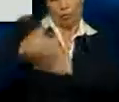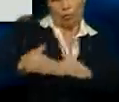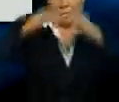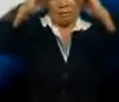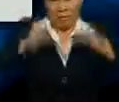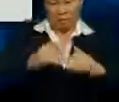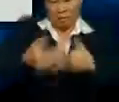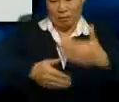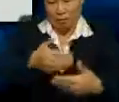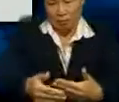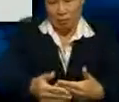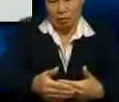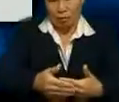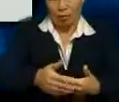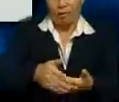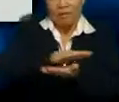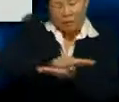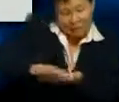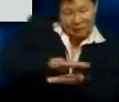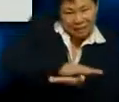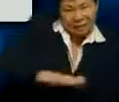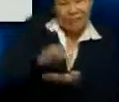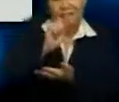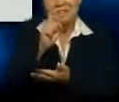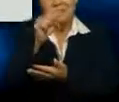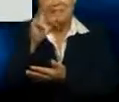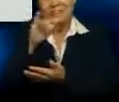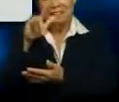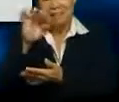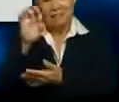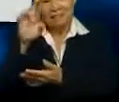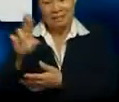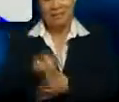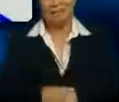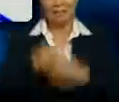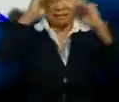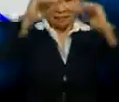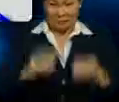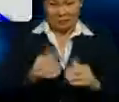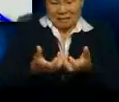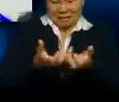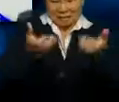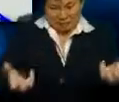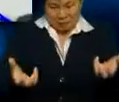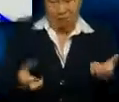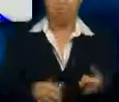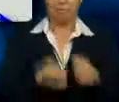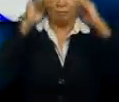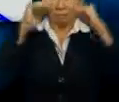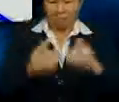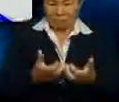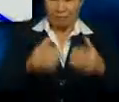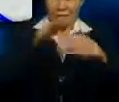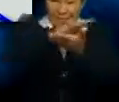is the process of sterilization. The next stage will be the separation stage. In this